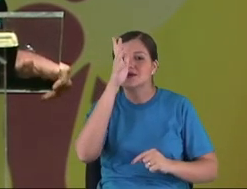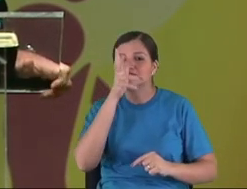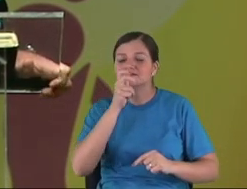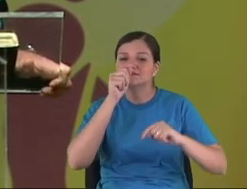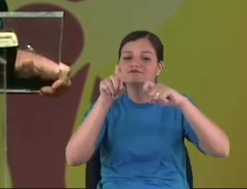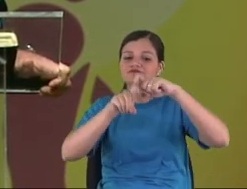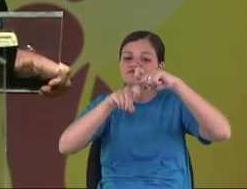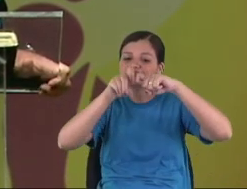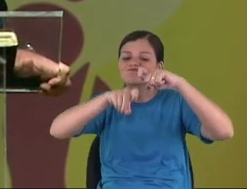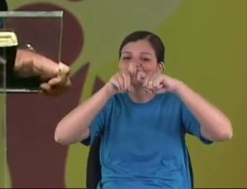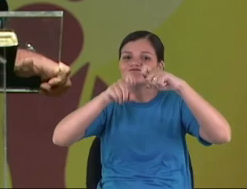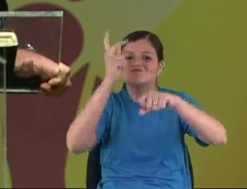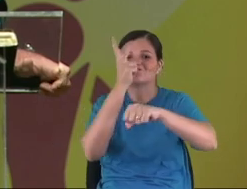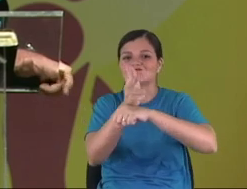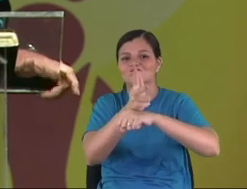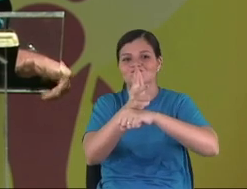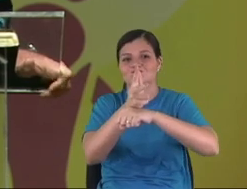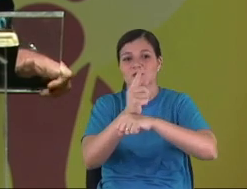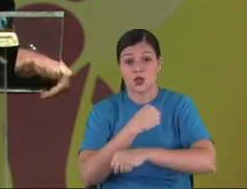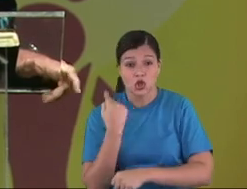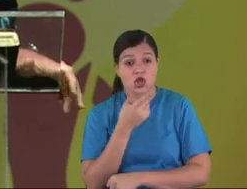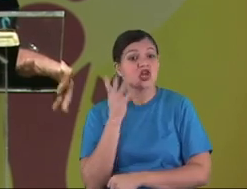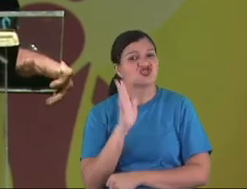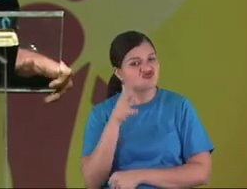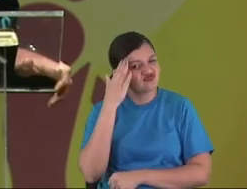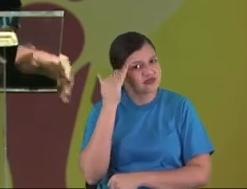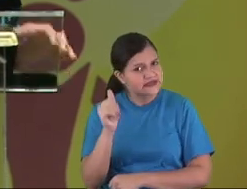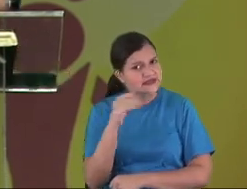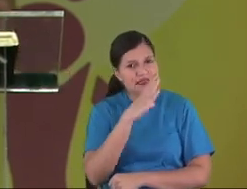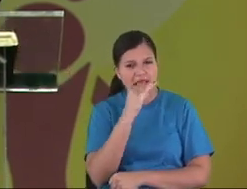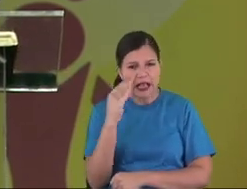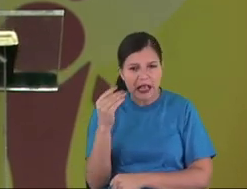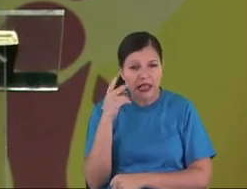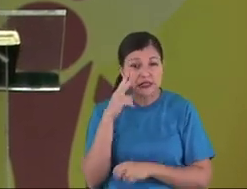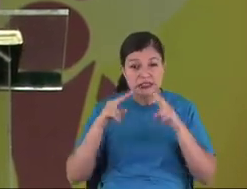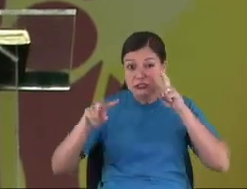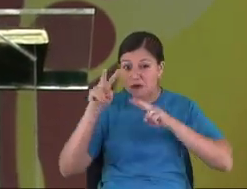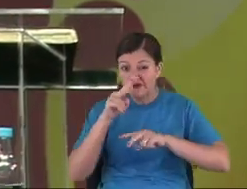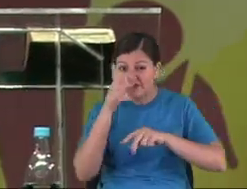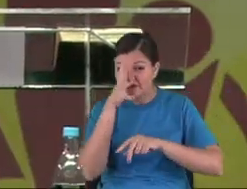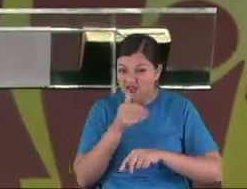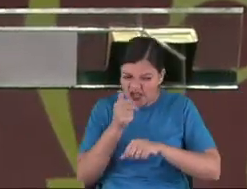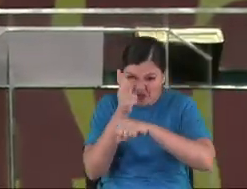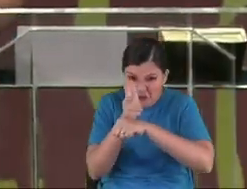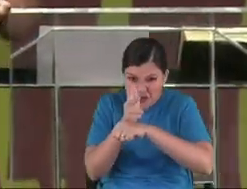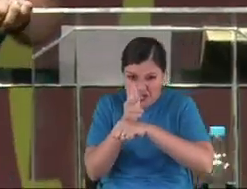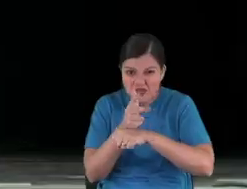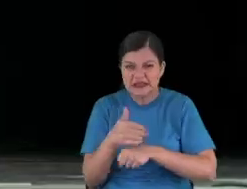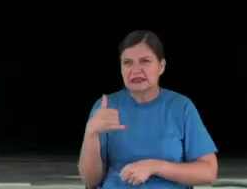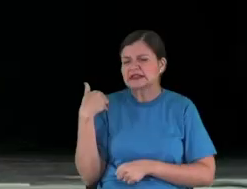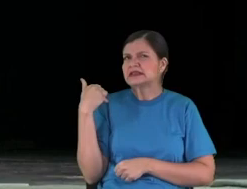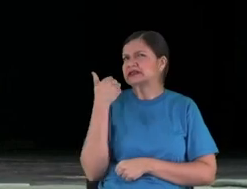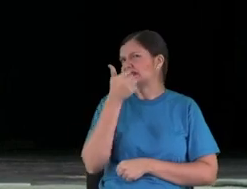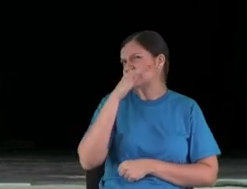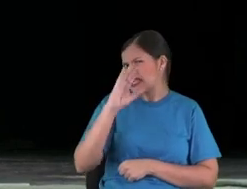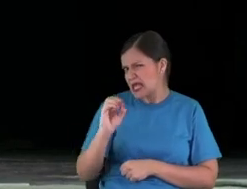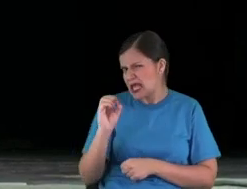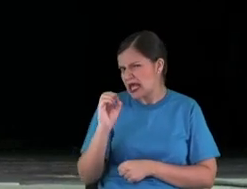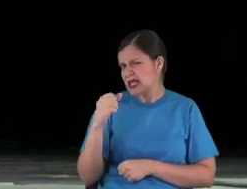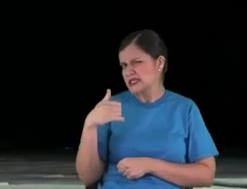We know the kids that see porn, for example. To 11